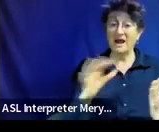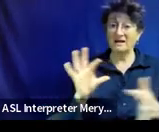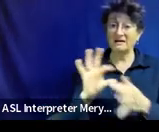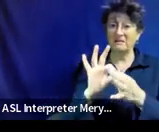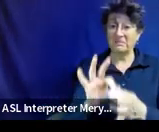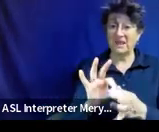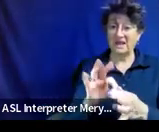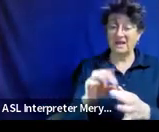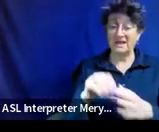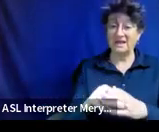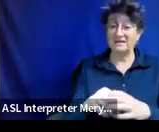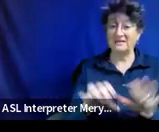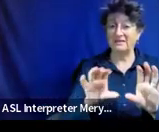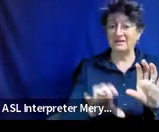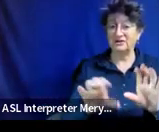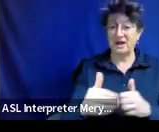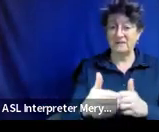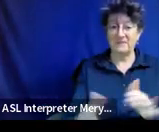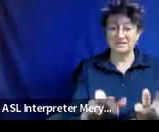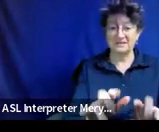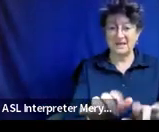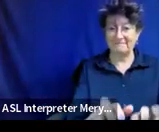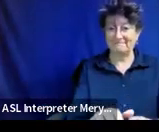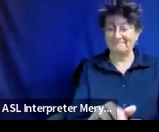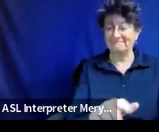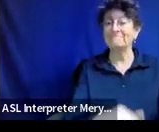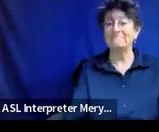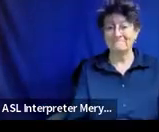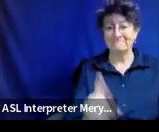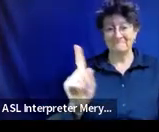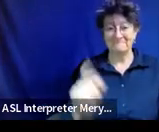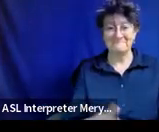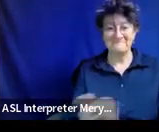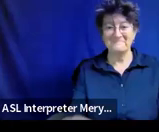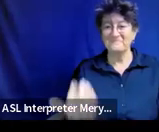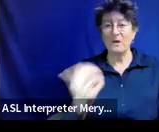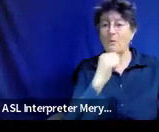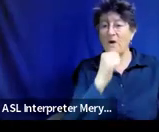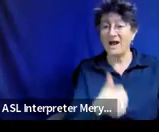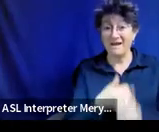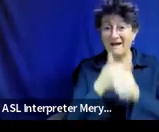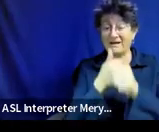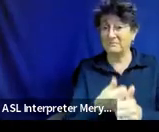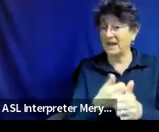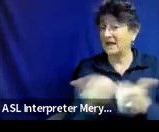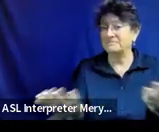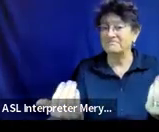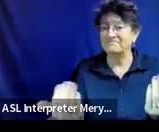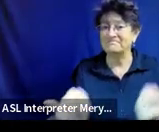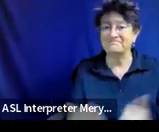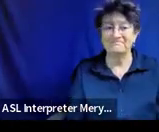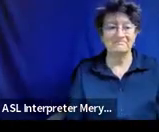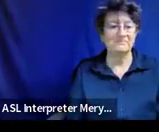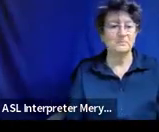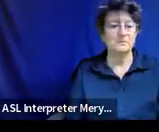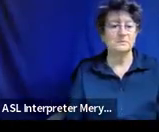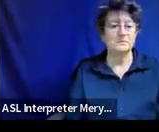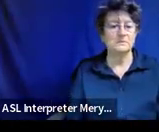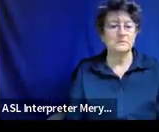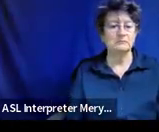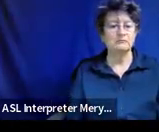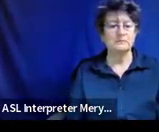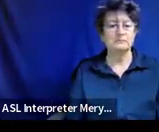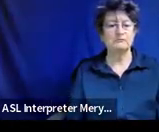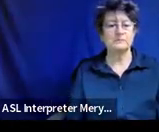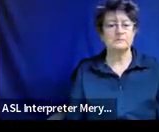I'll give it a minute. And in case you can't read that, I think the font's a little bit bigger, but